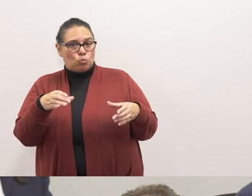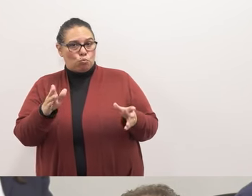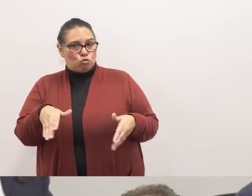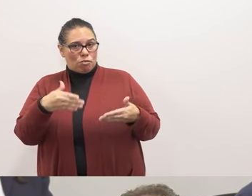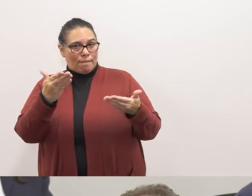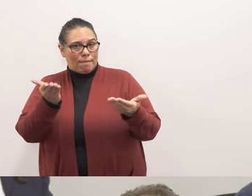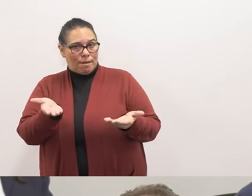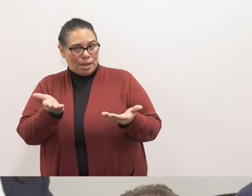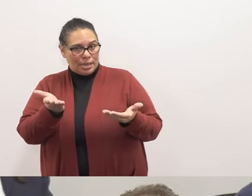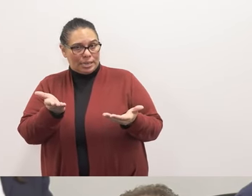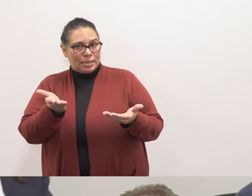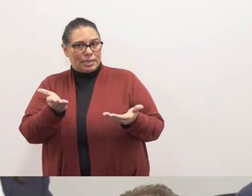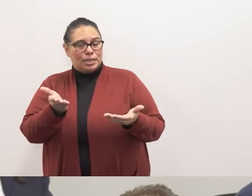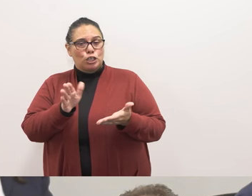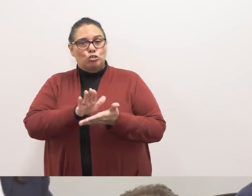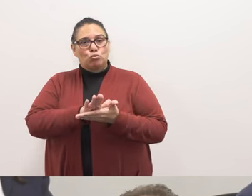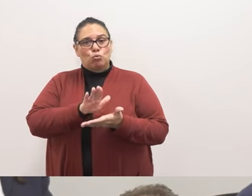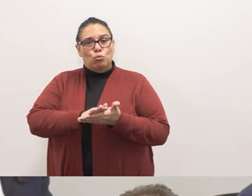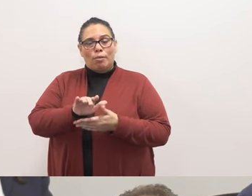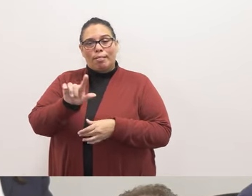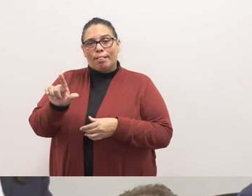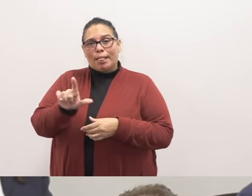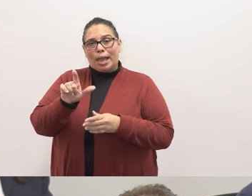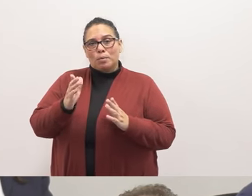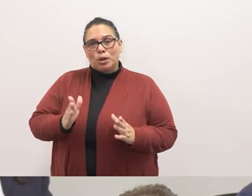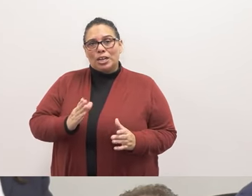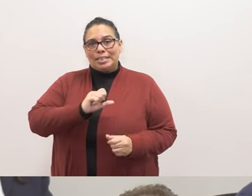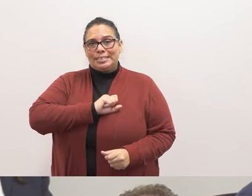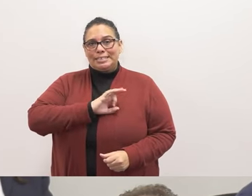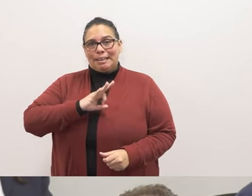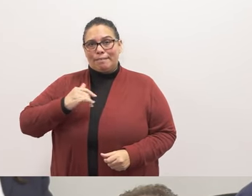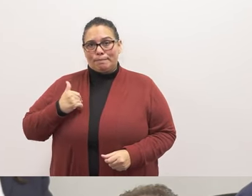by a school librarian, a staff member.